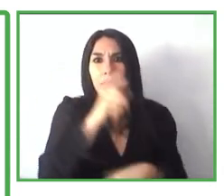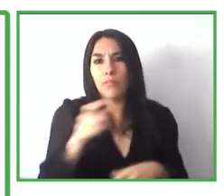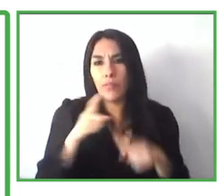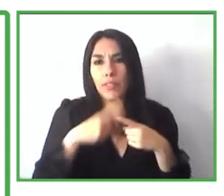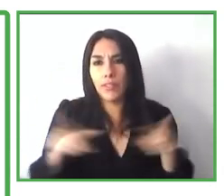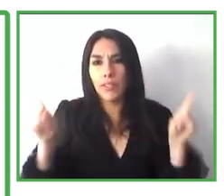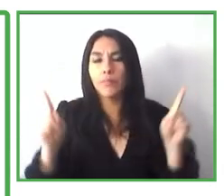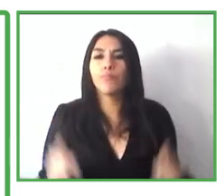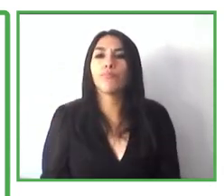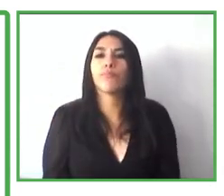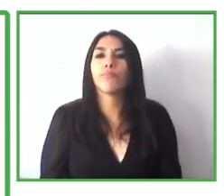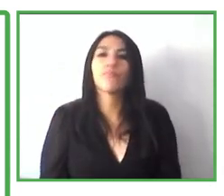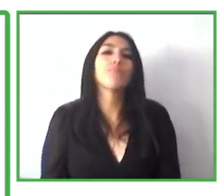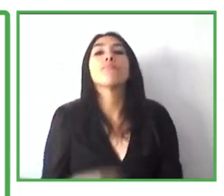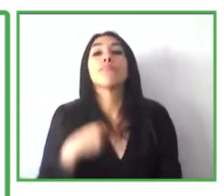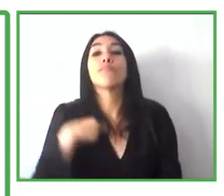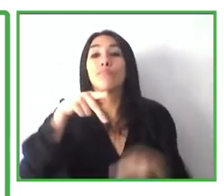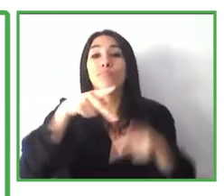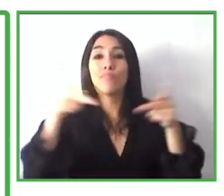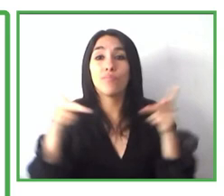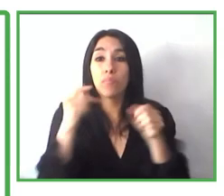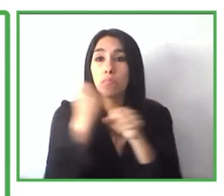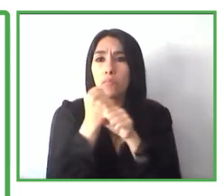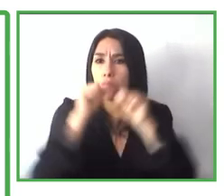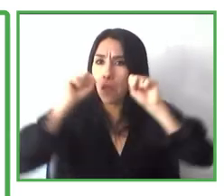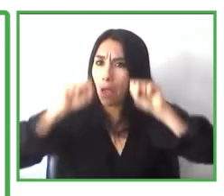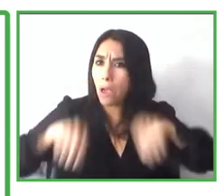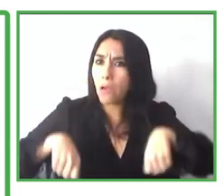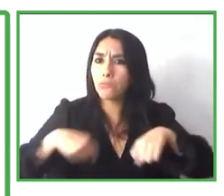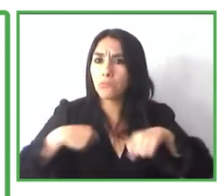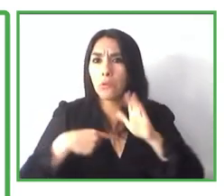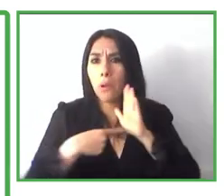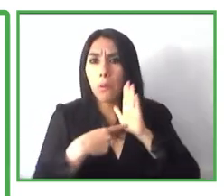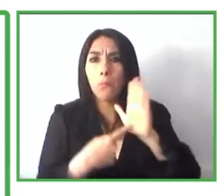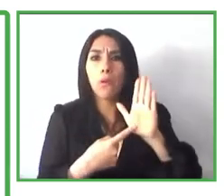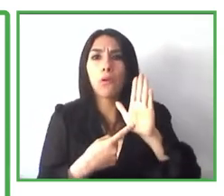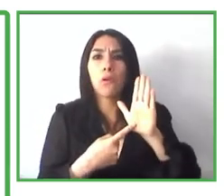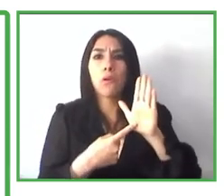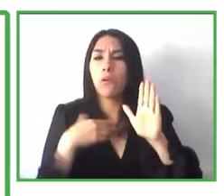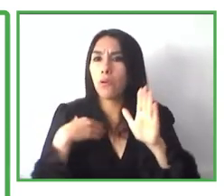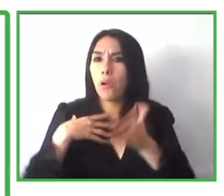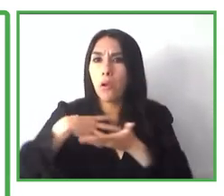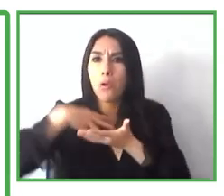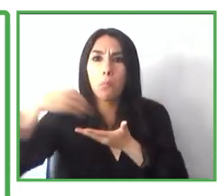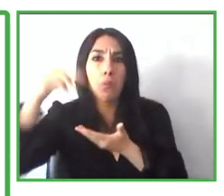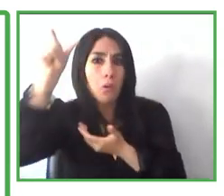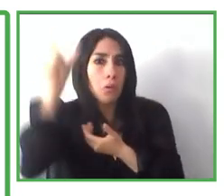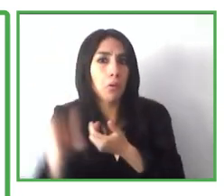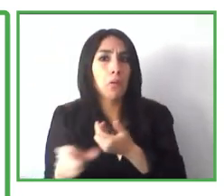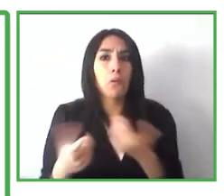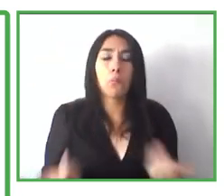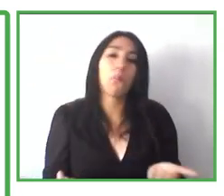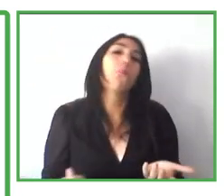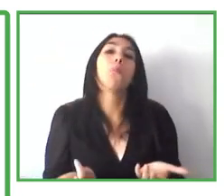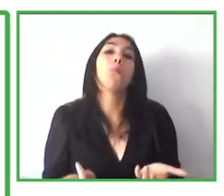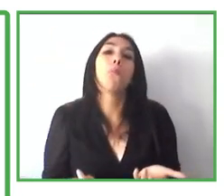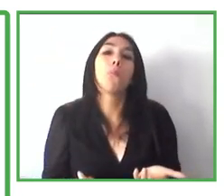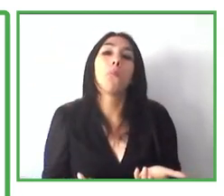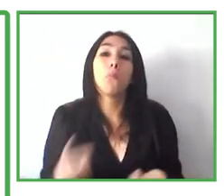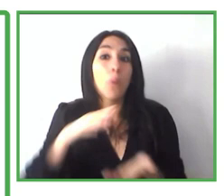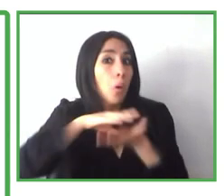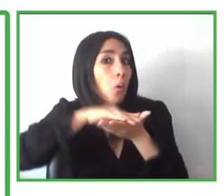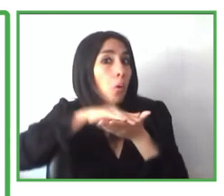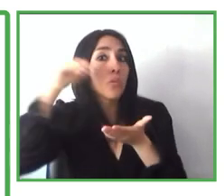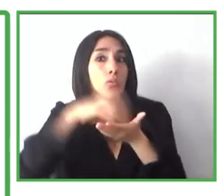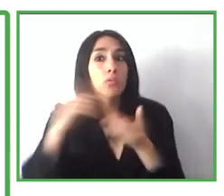different people and working instructors can serve by giving the example regarding how to interact